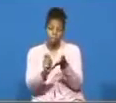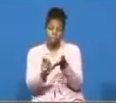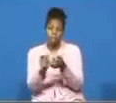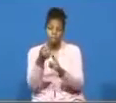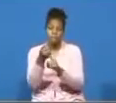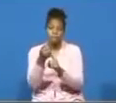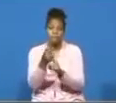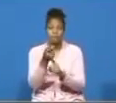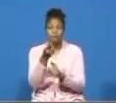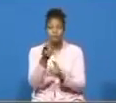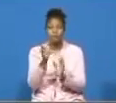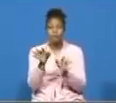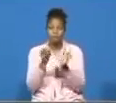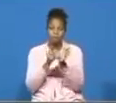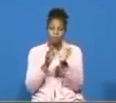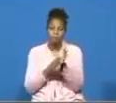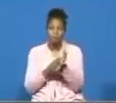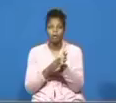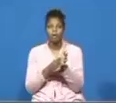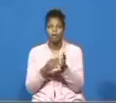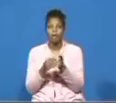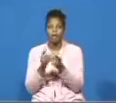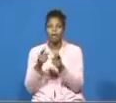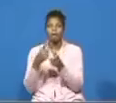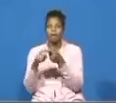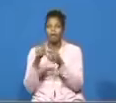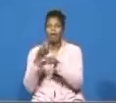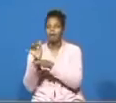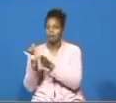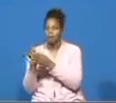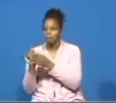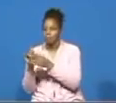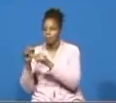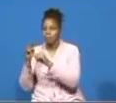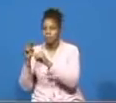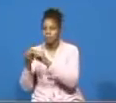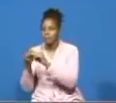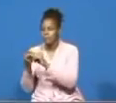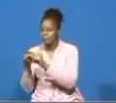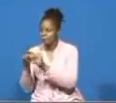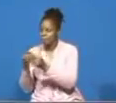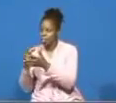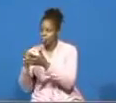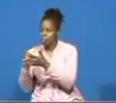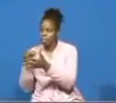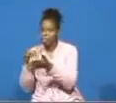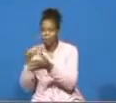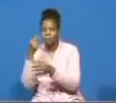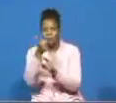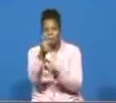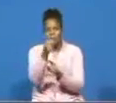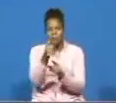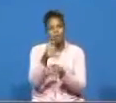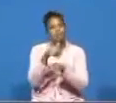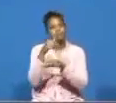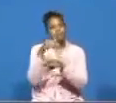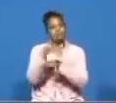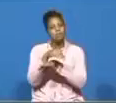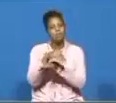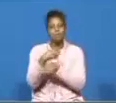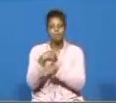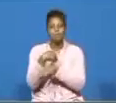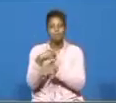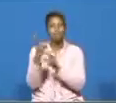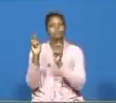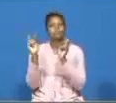them even as we quote them are you hearing me somebody yes and so this evening we are using a simple